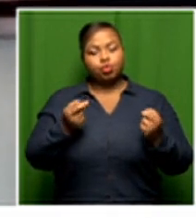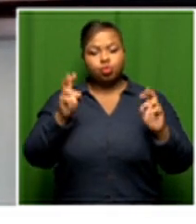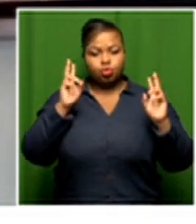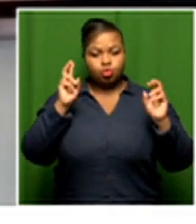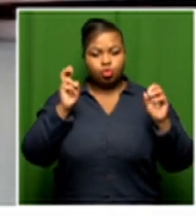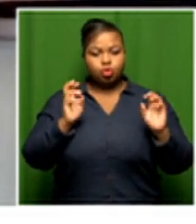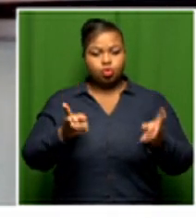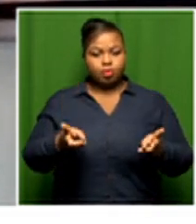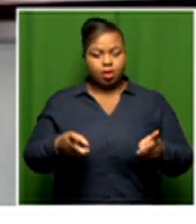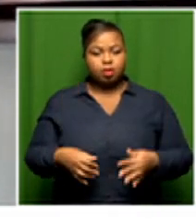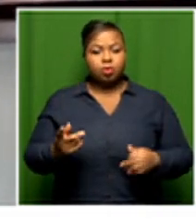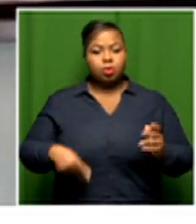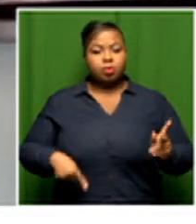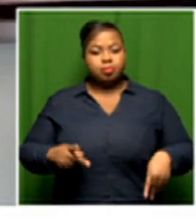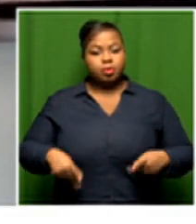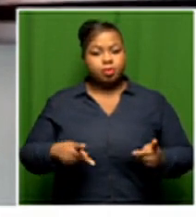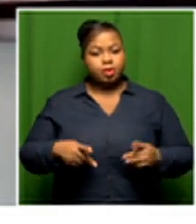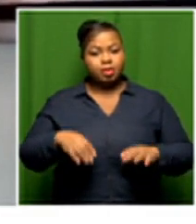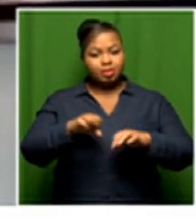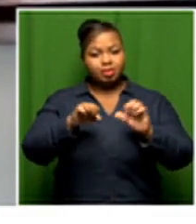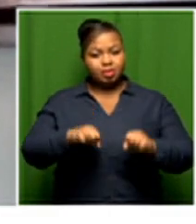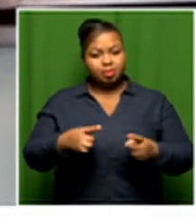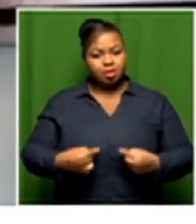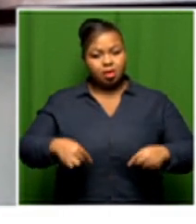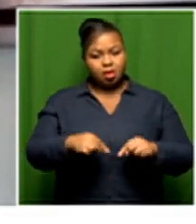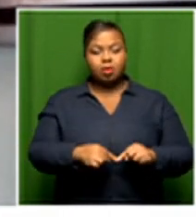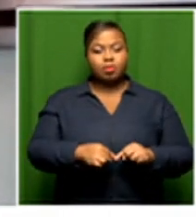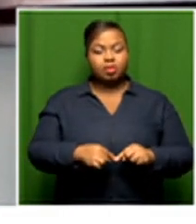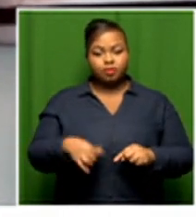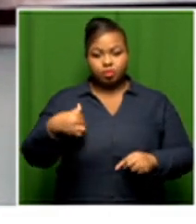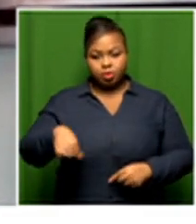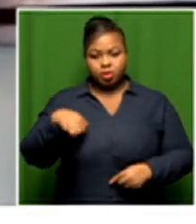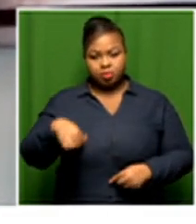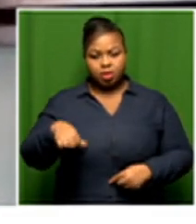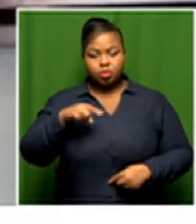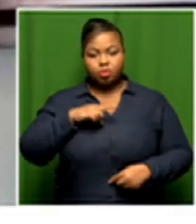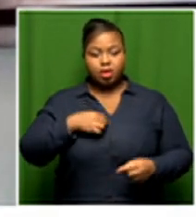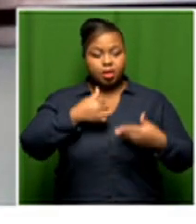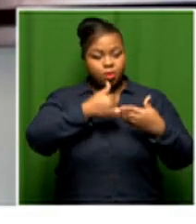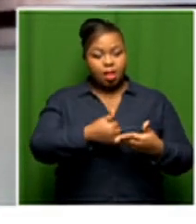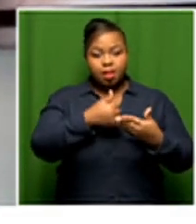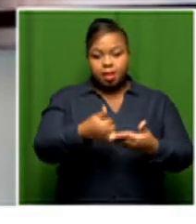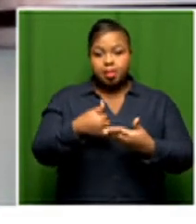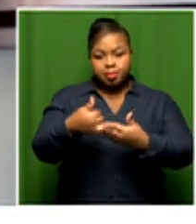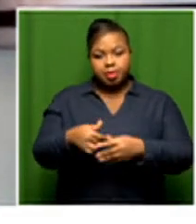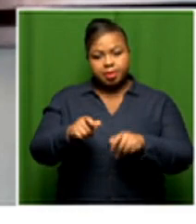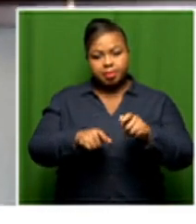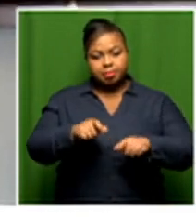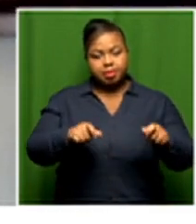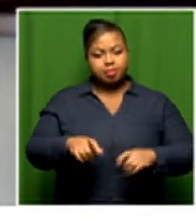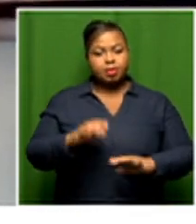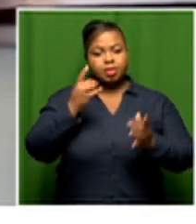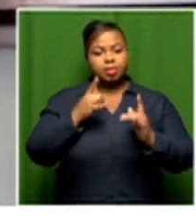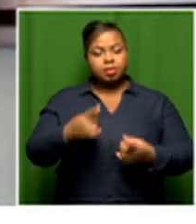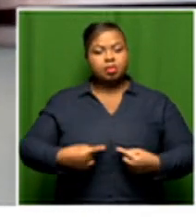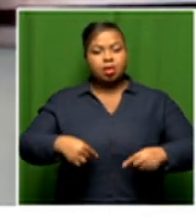our procurement system as a municipality so that it does benefit the majority of people in our city but we have